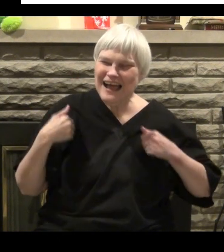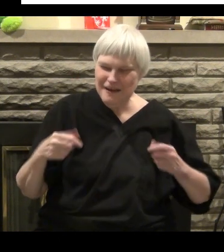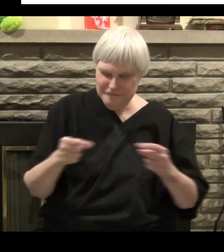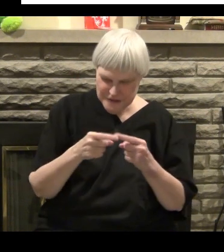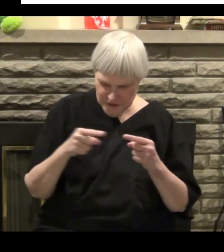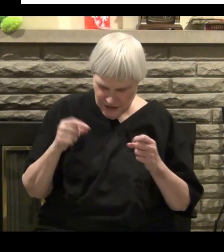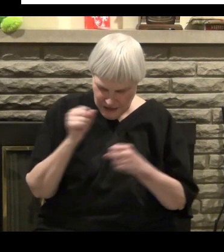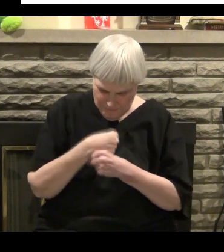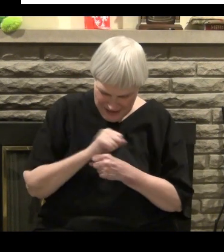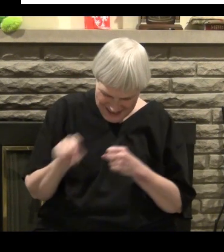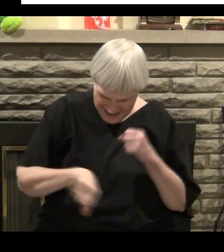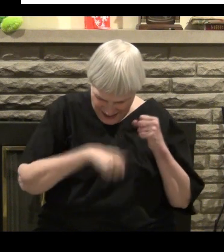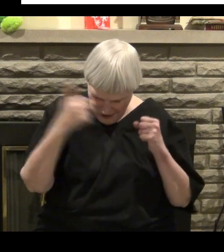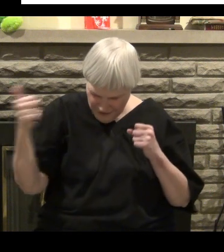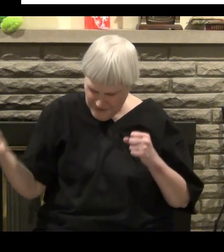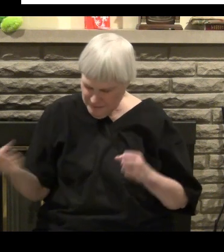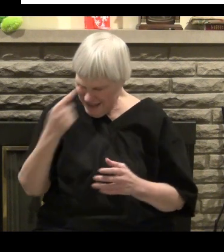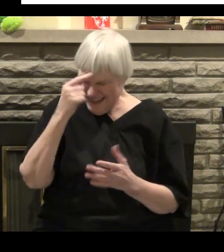he said.